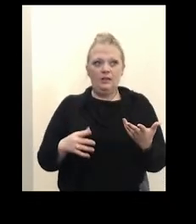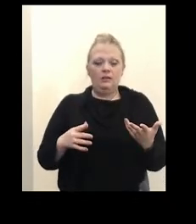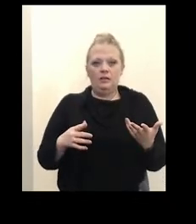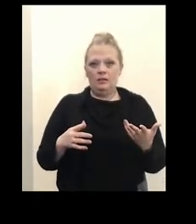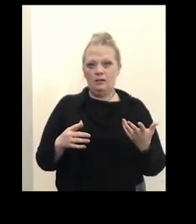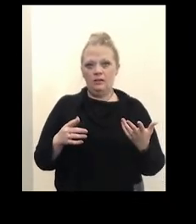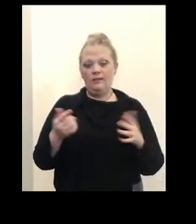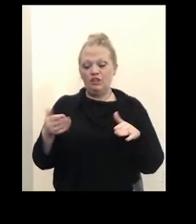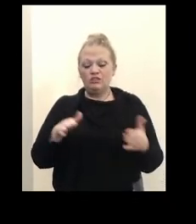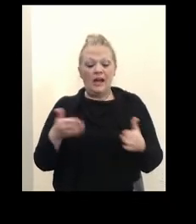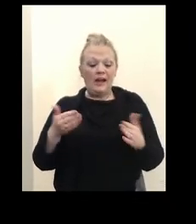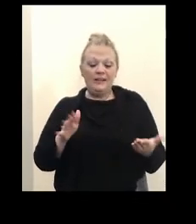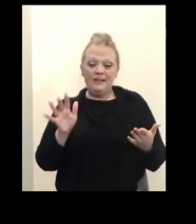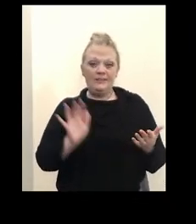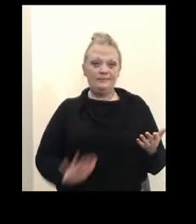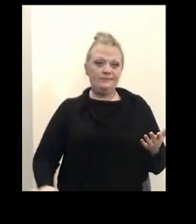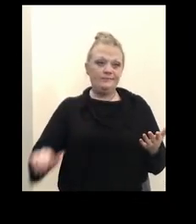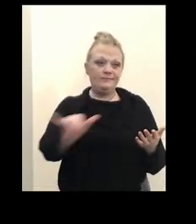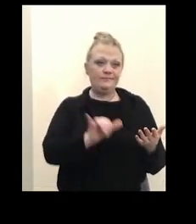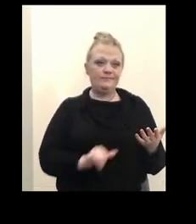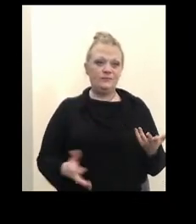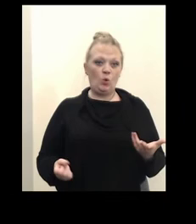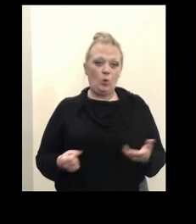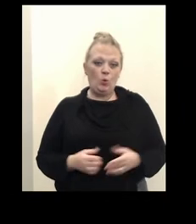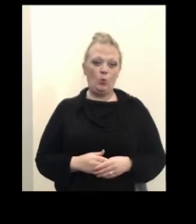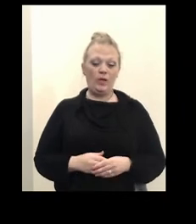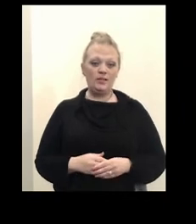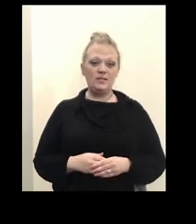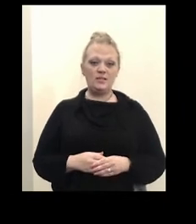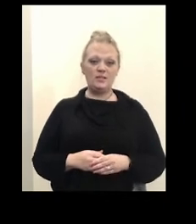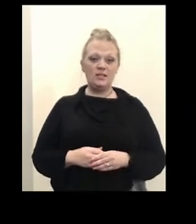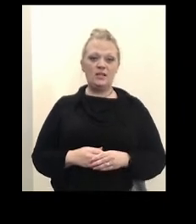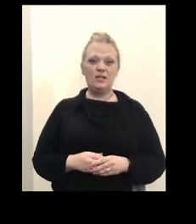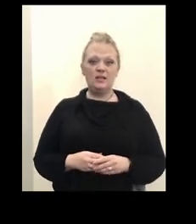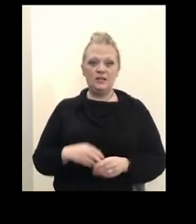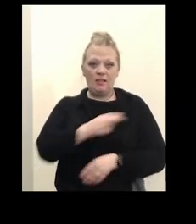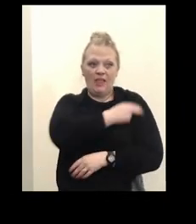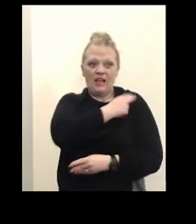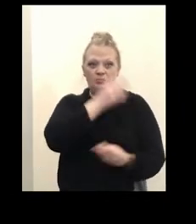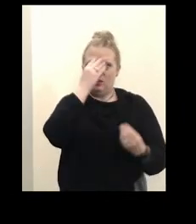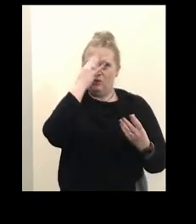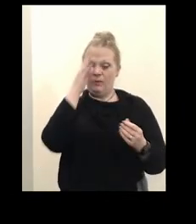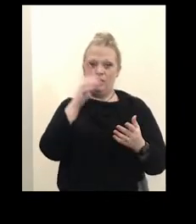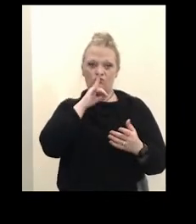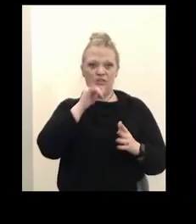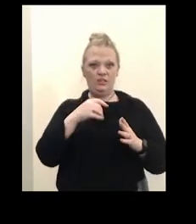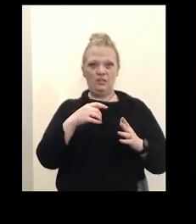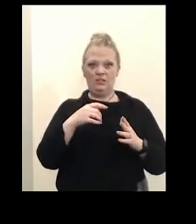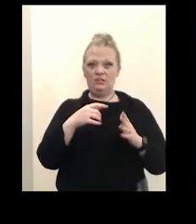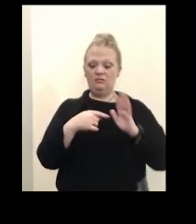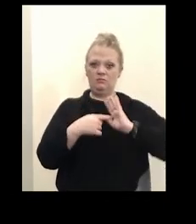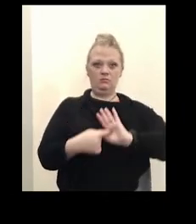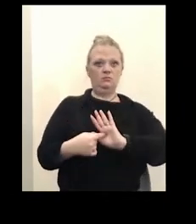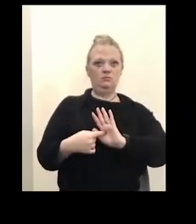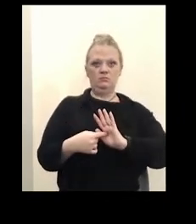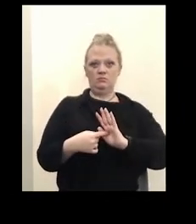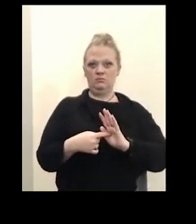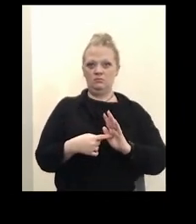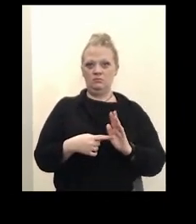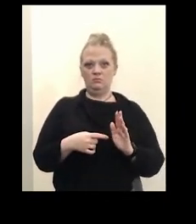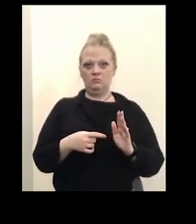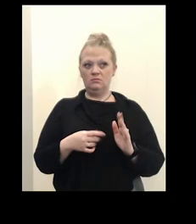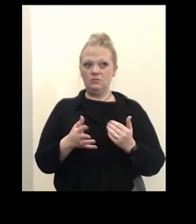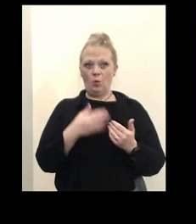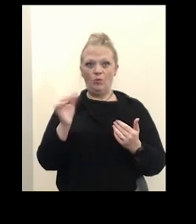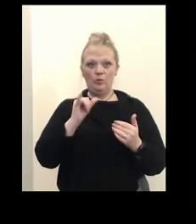the rest of Western New York. So the hospital data is pretty revealing to see we almost reached our spike of last year's total